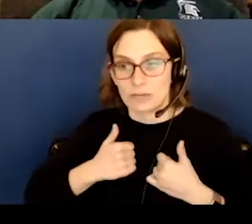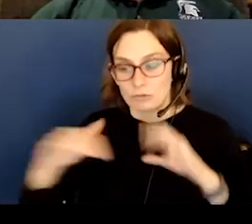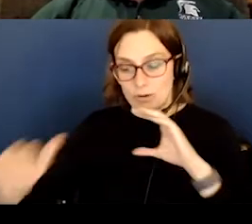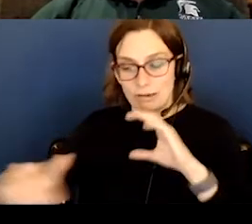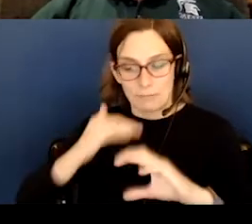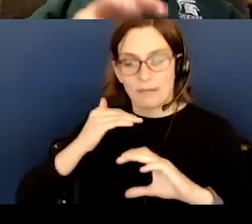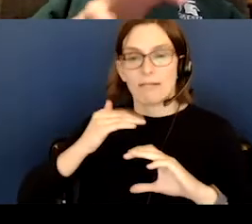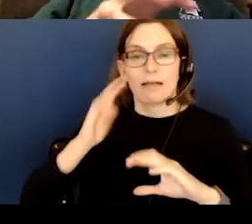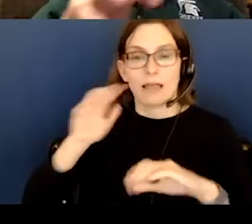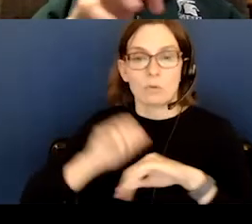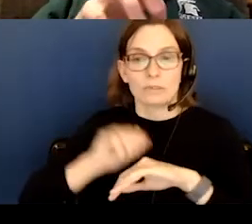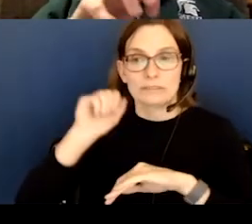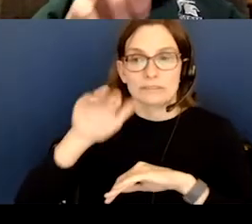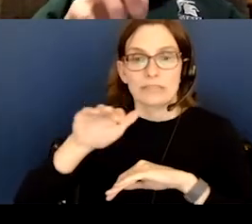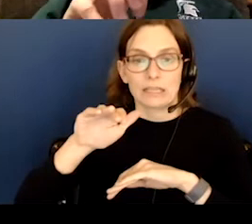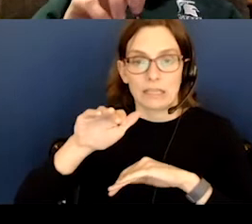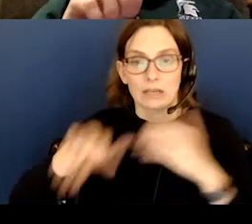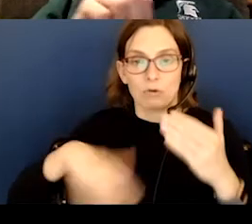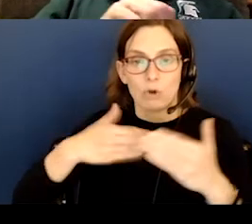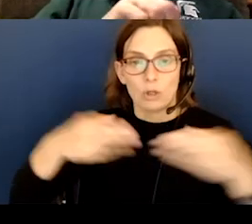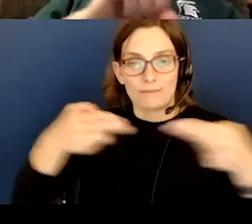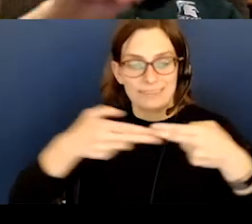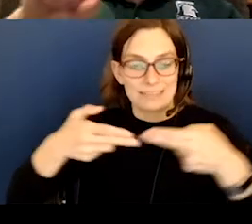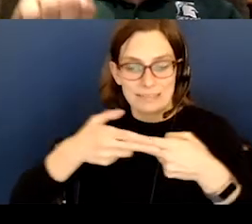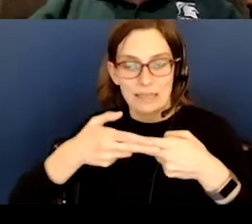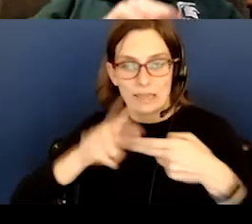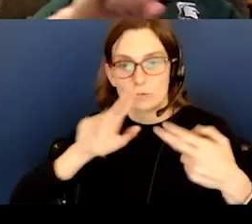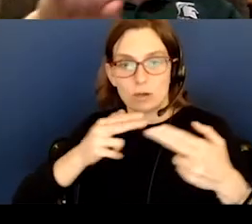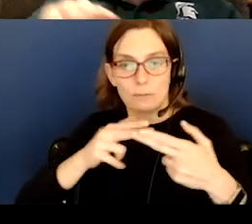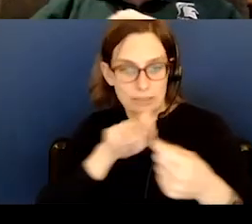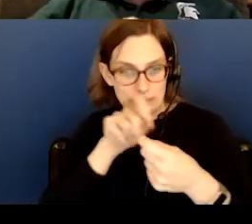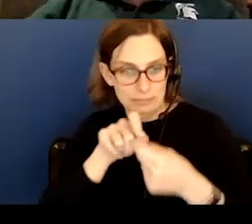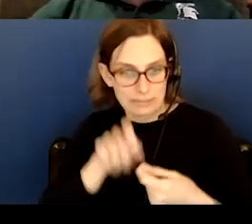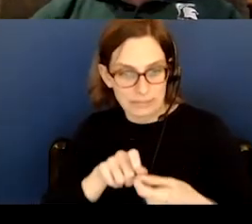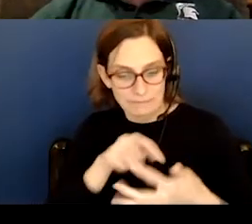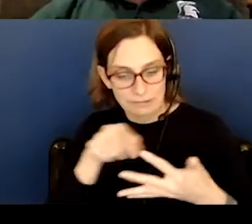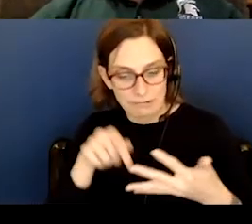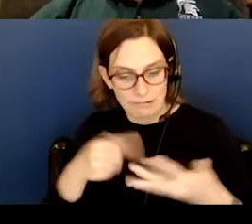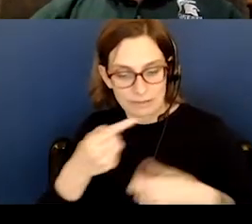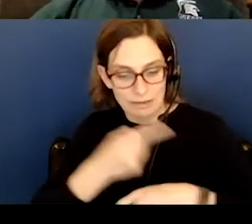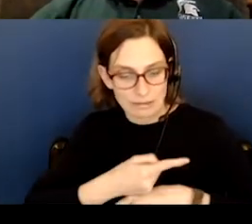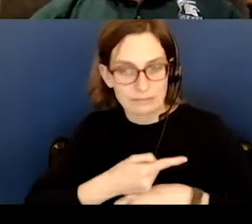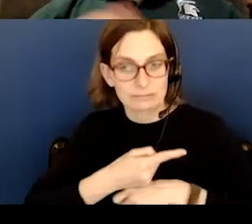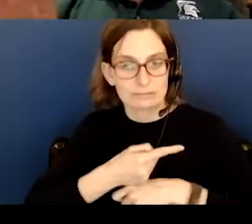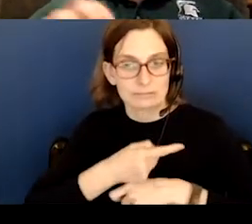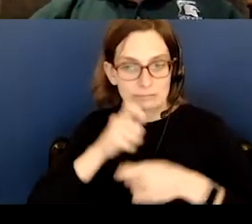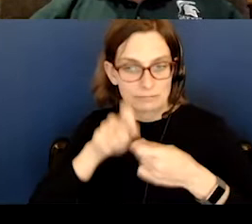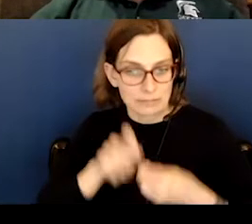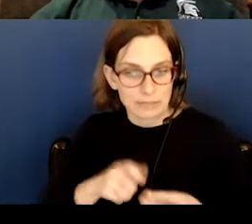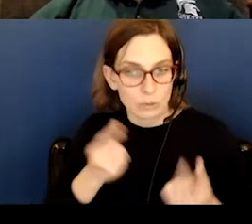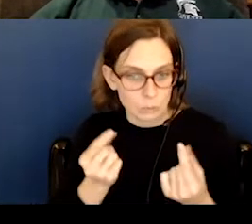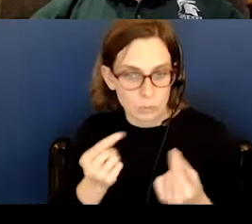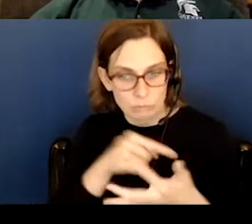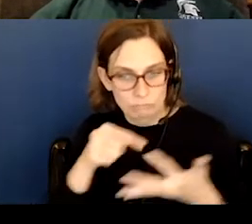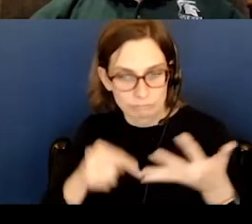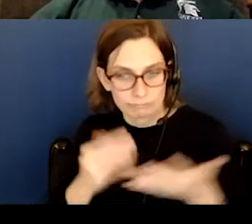send you all of those slides that talk about observational tips and details and I'll just email it to